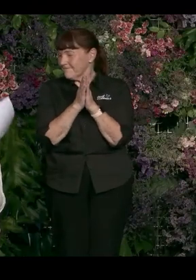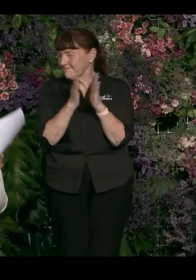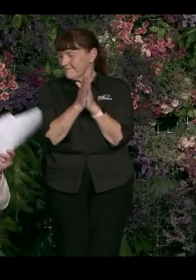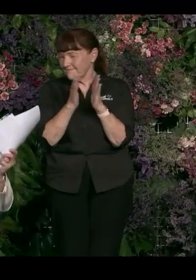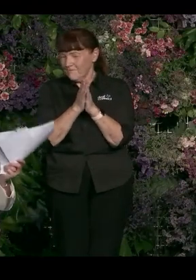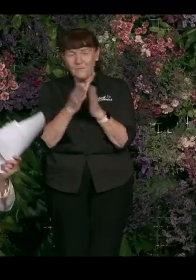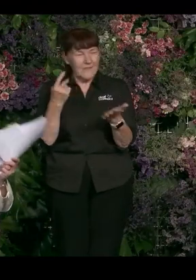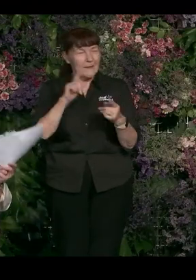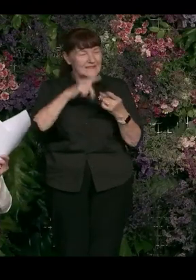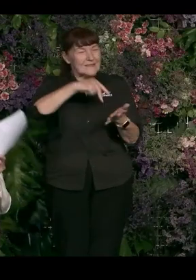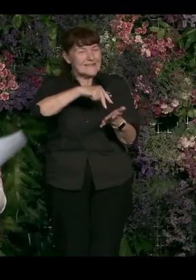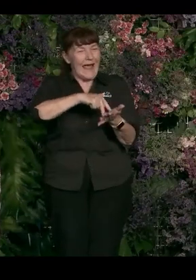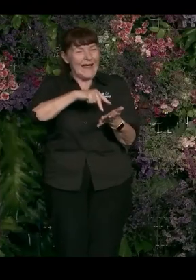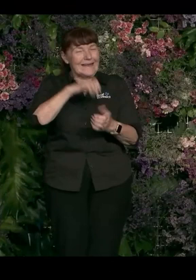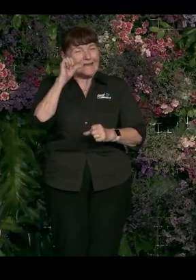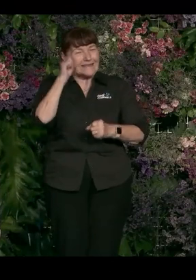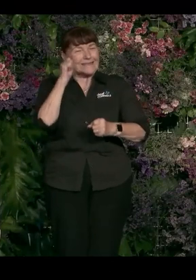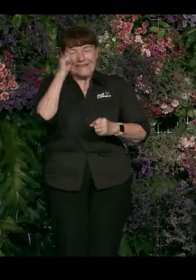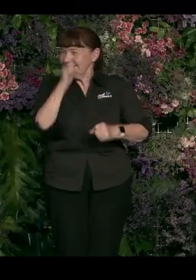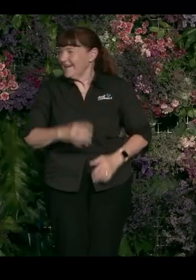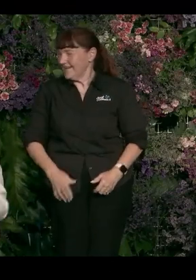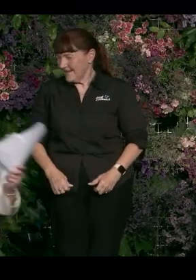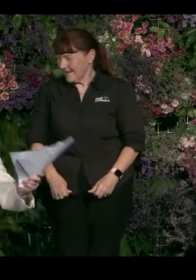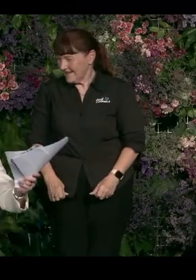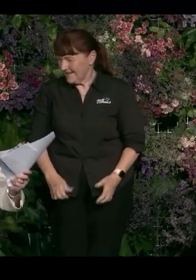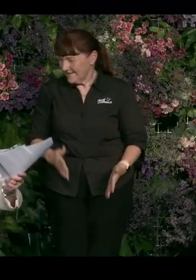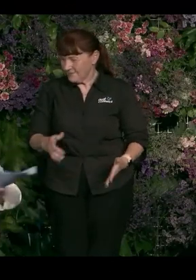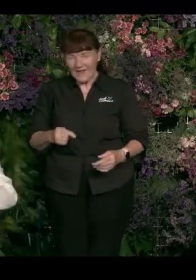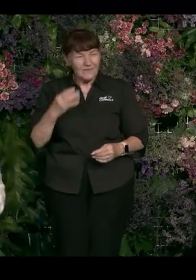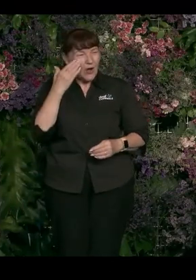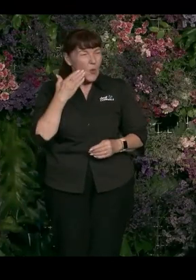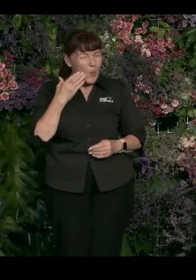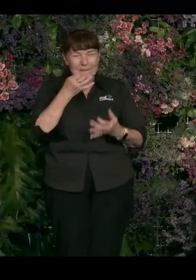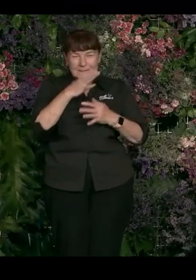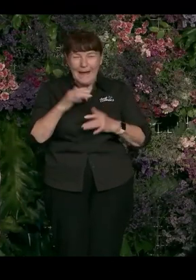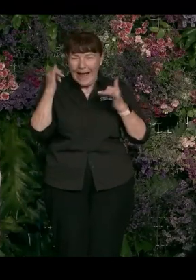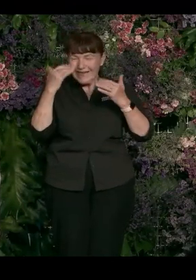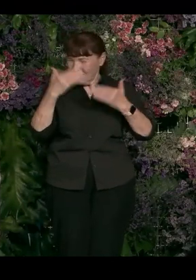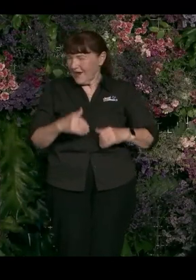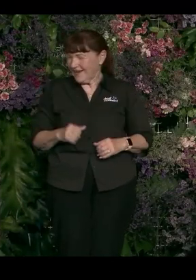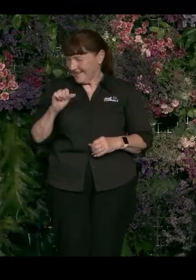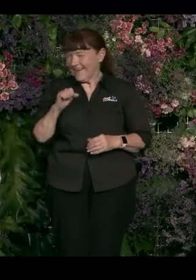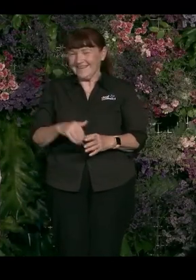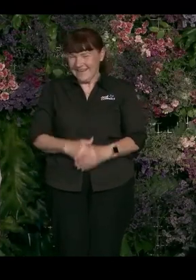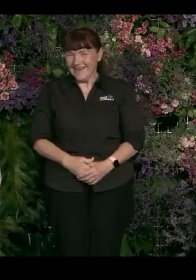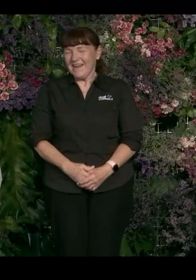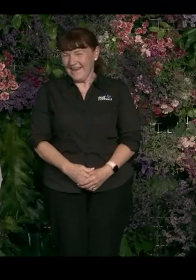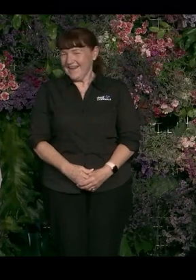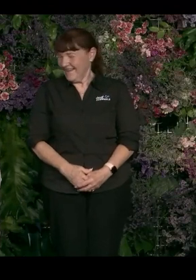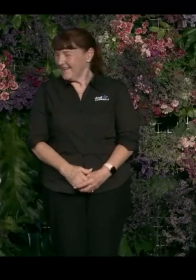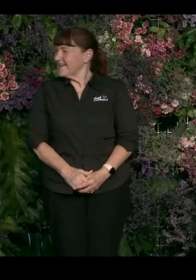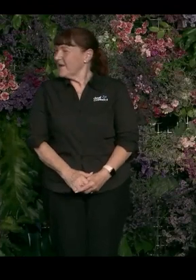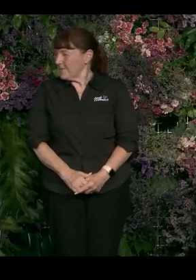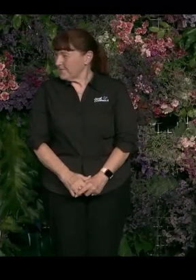I'm still standing. I don't know how you do it. I've got to go to the women's party tonight. Woo! Yeah.